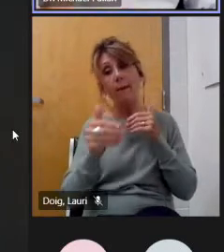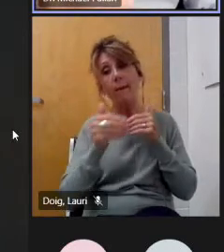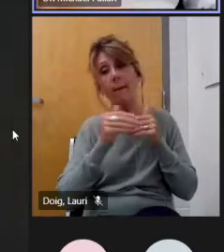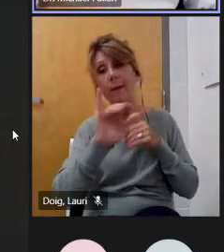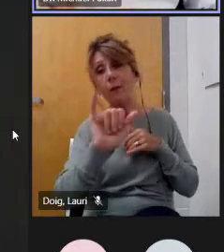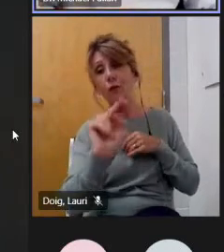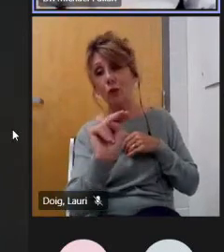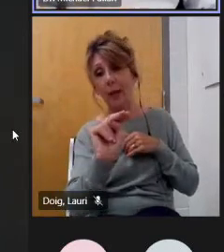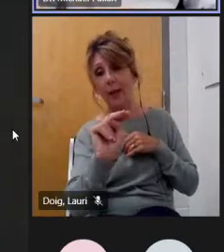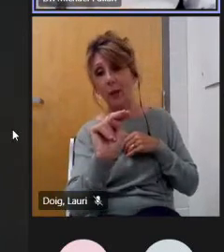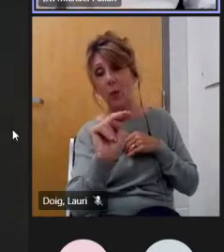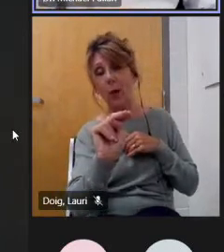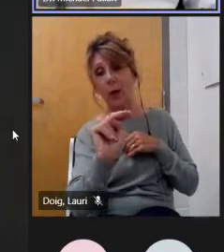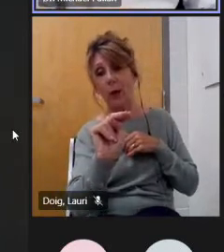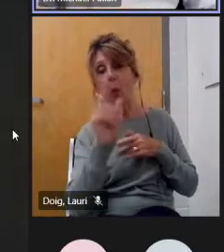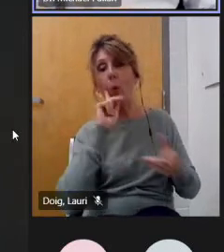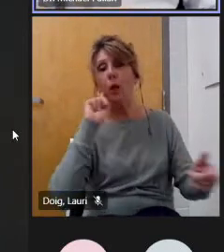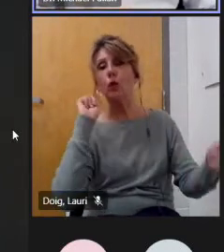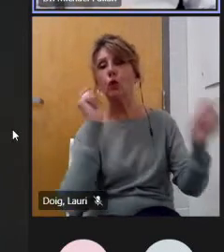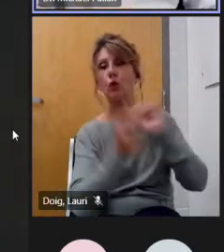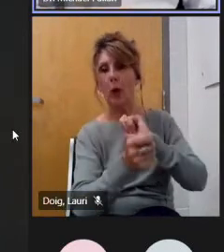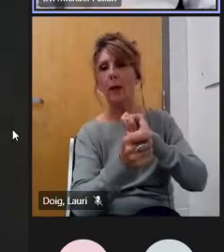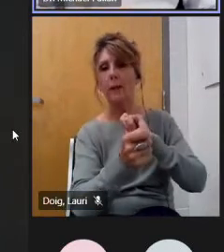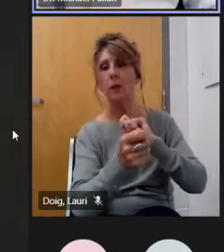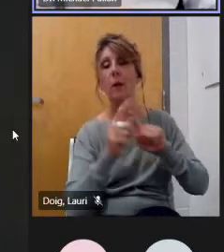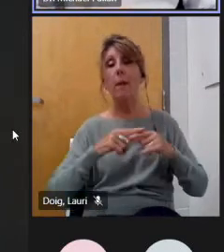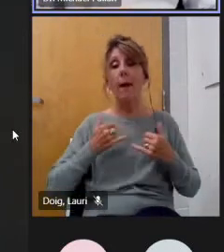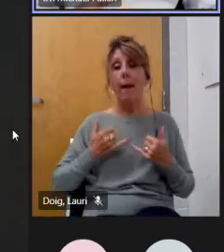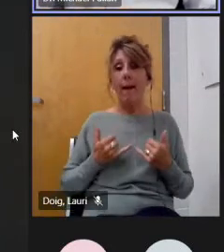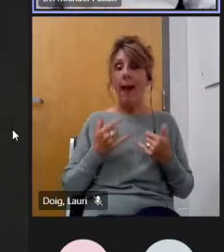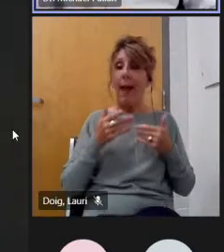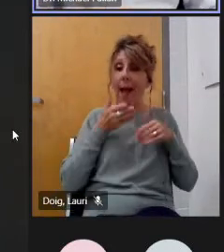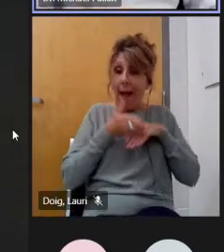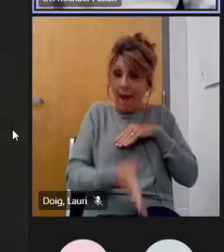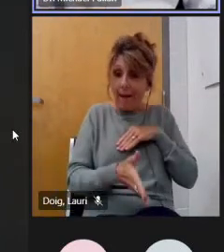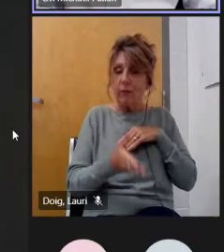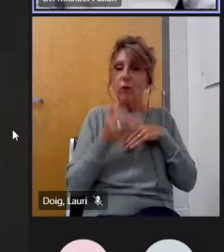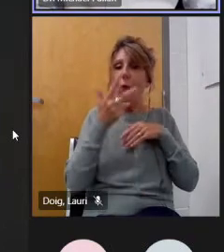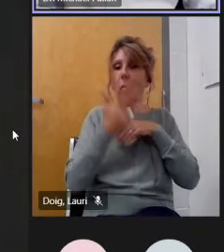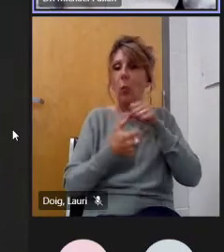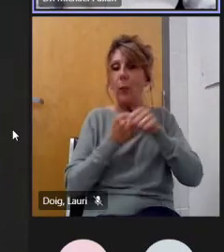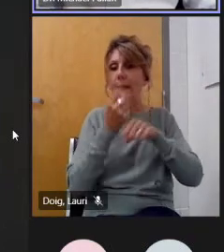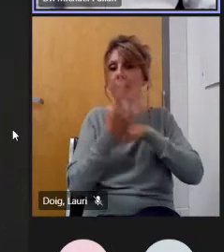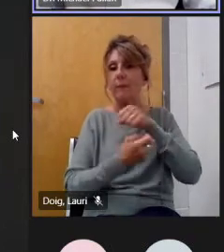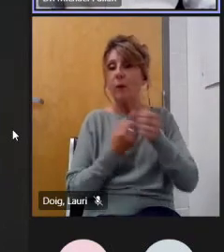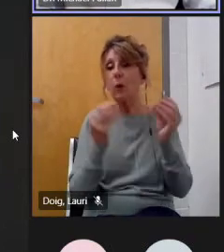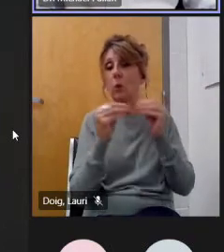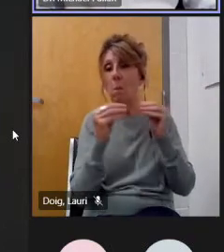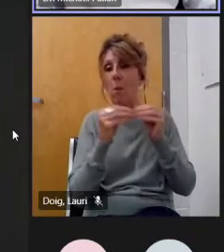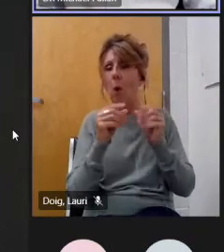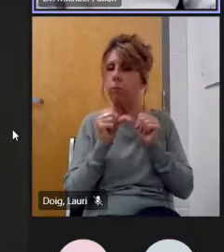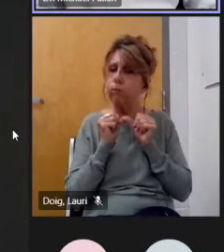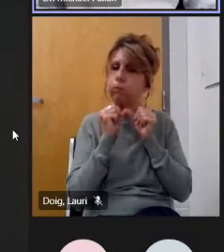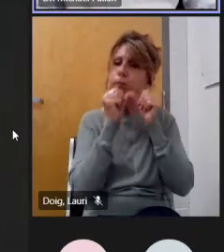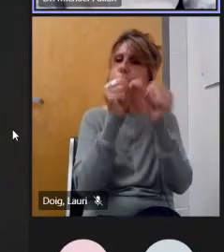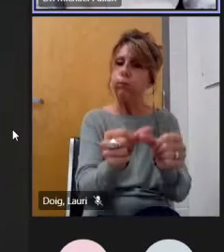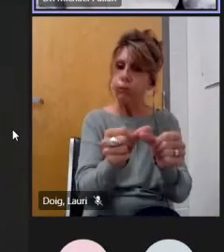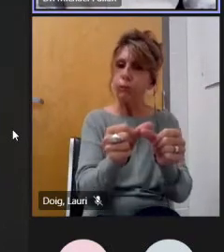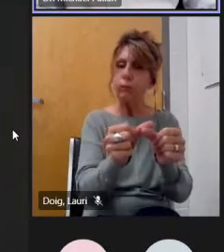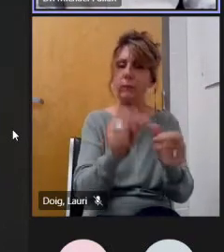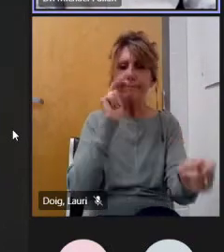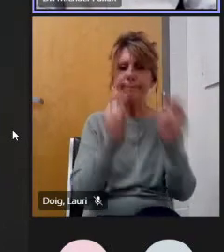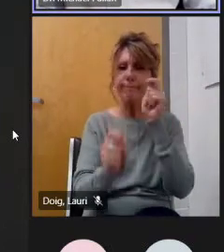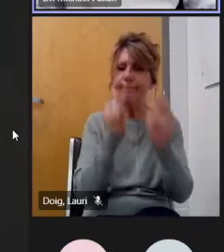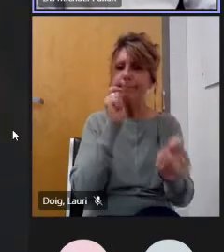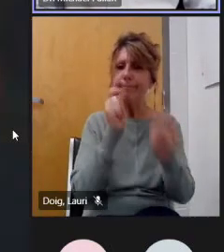the next three or four years really seriously going deep and keeping at it for the decade but let's say for three or four years at a